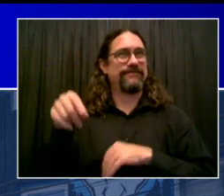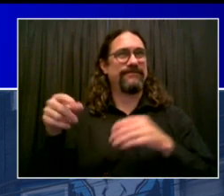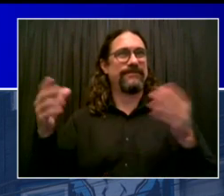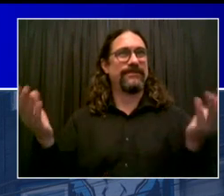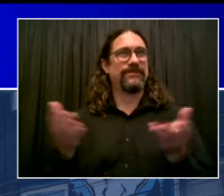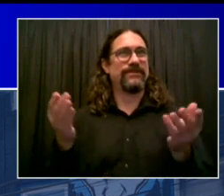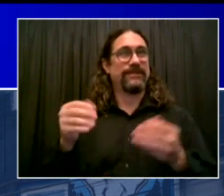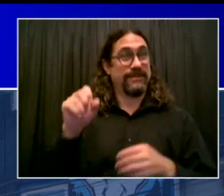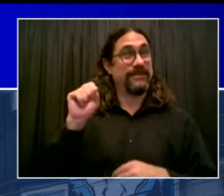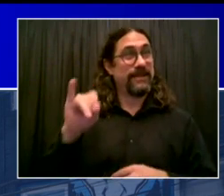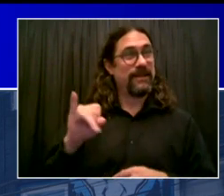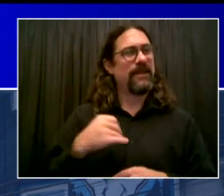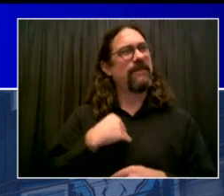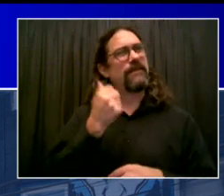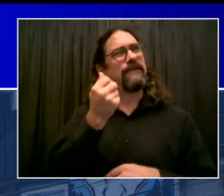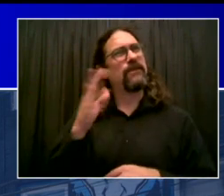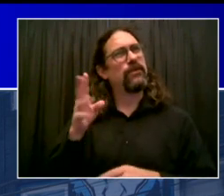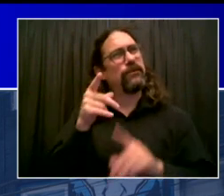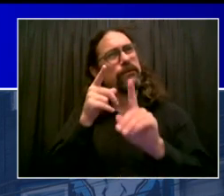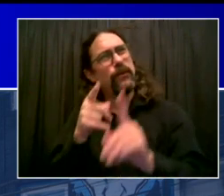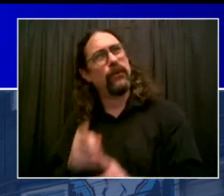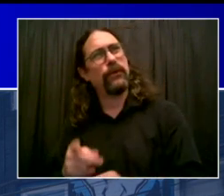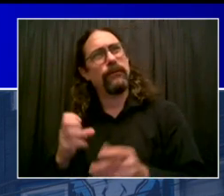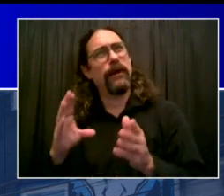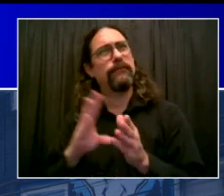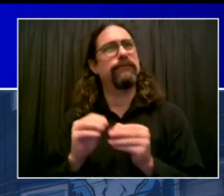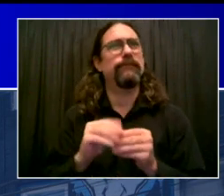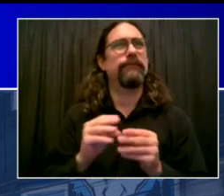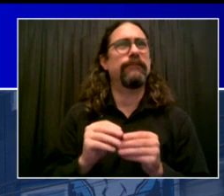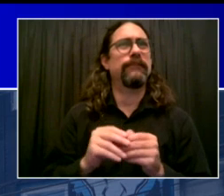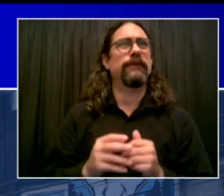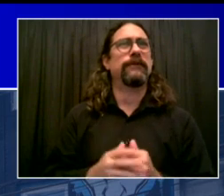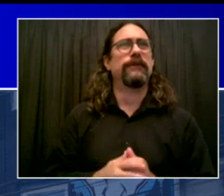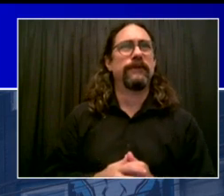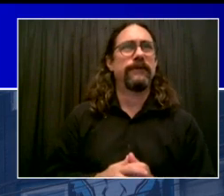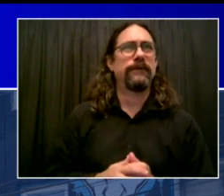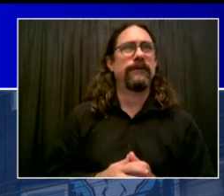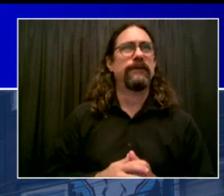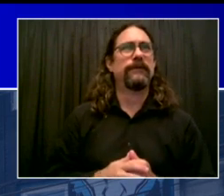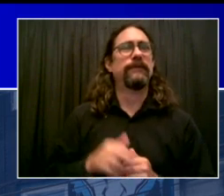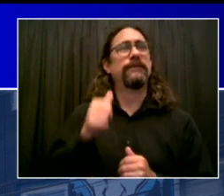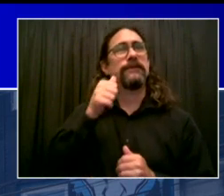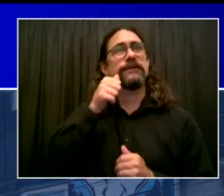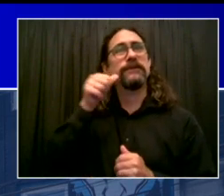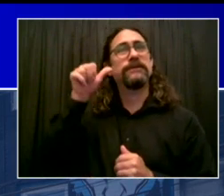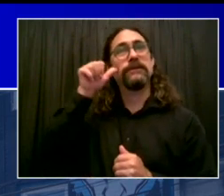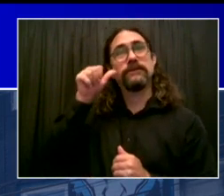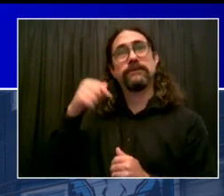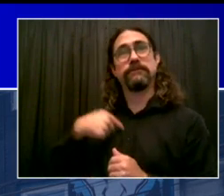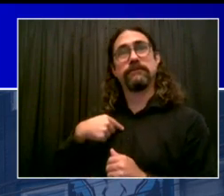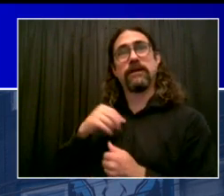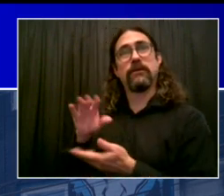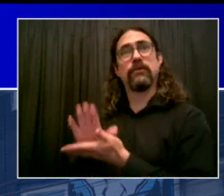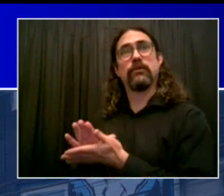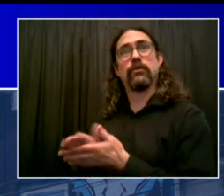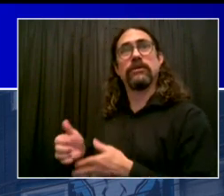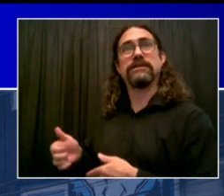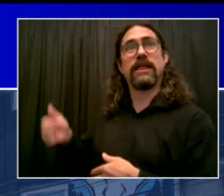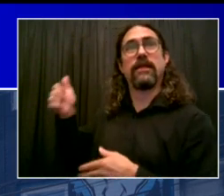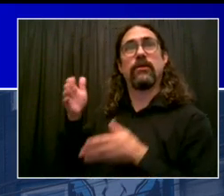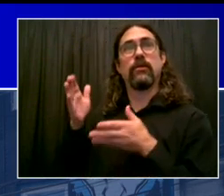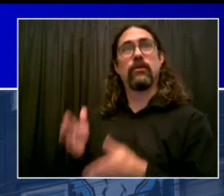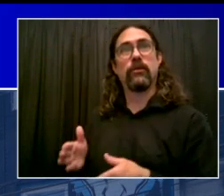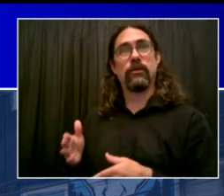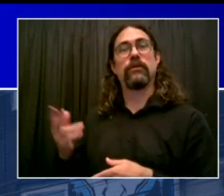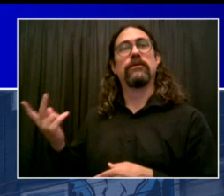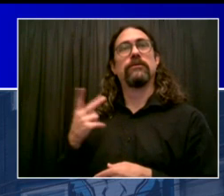to join the Curtis High School football team, the Warriors. The Warriors are a hell of a team. They have had great success in recent years,